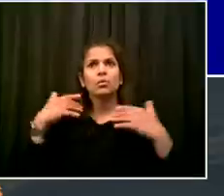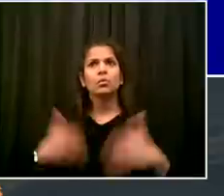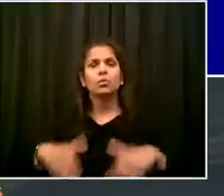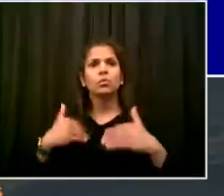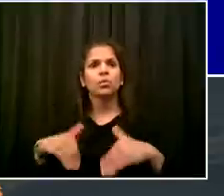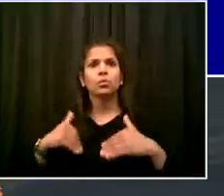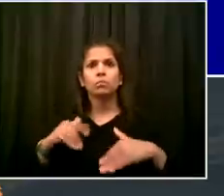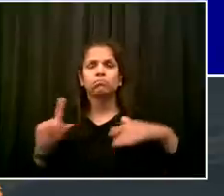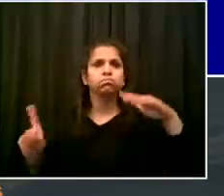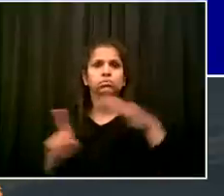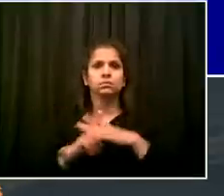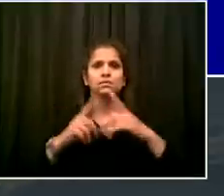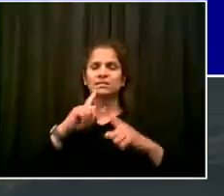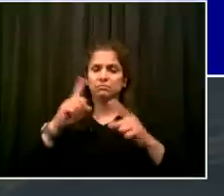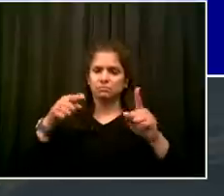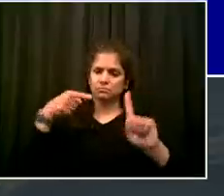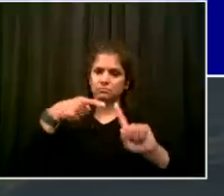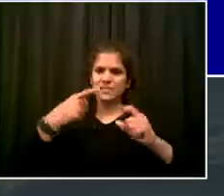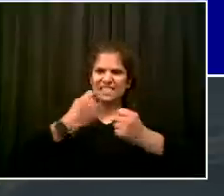extraordinary drop in crime.